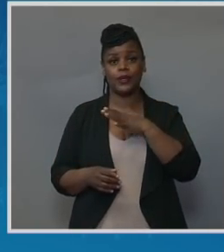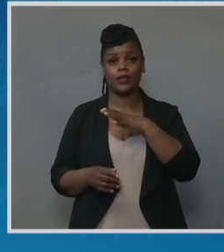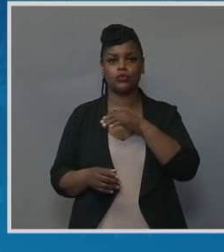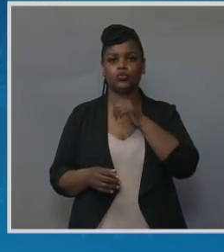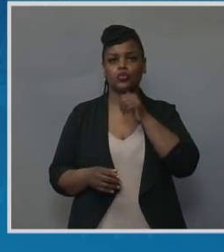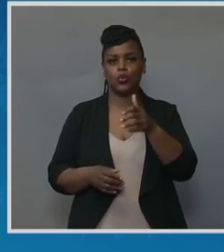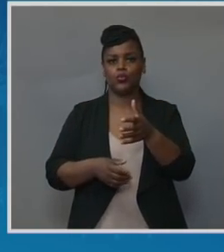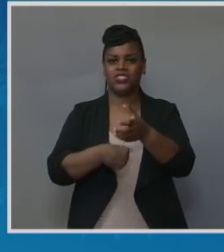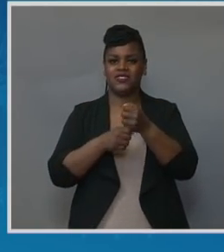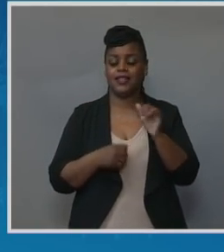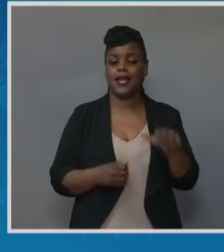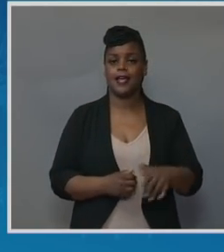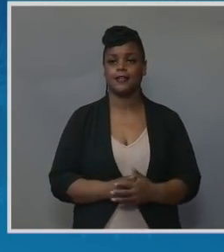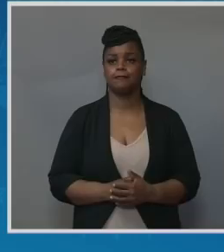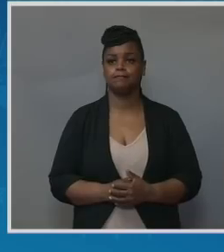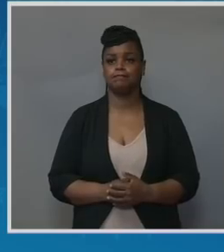care.